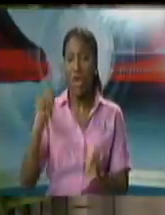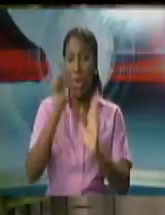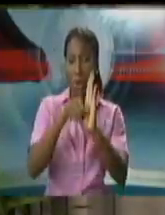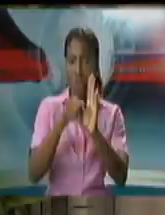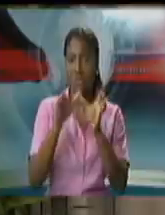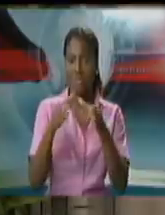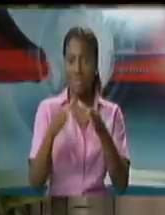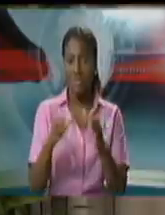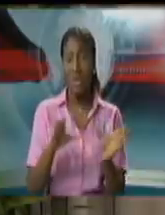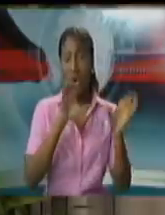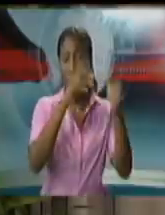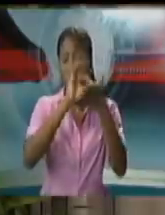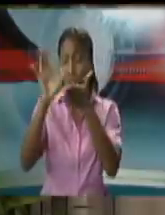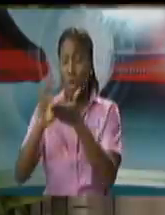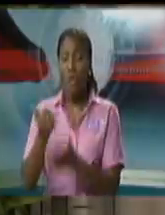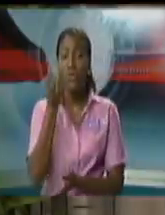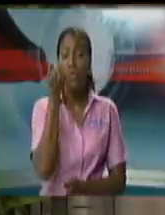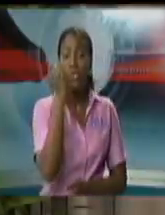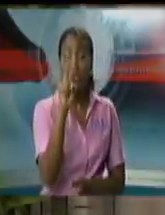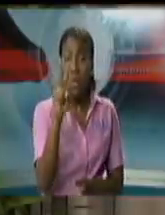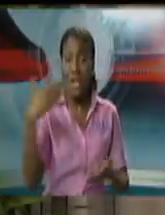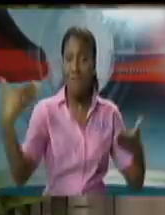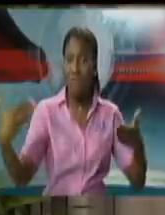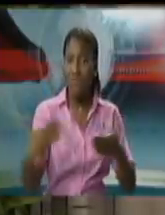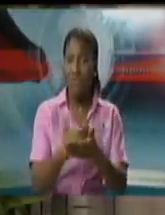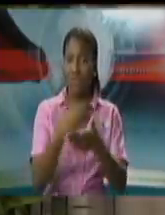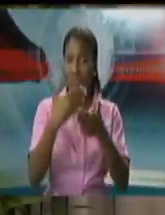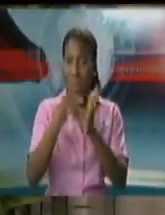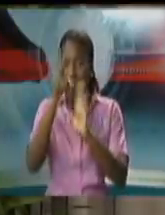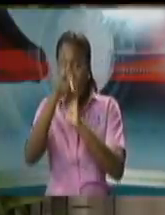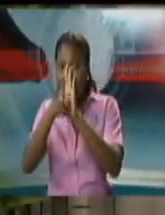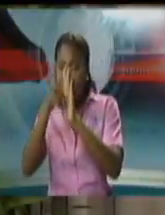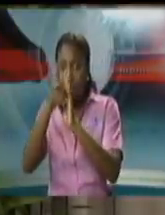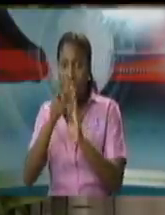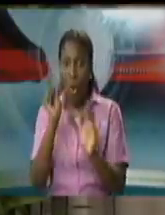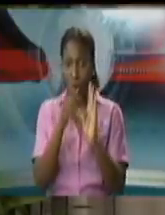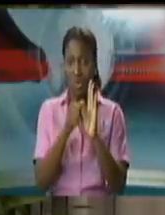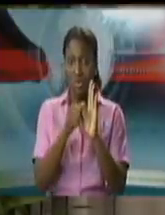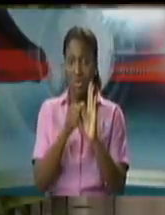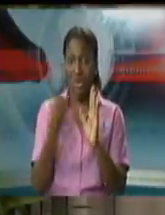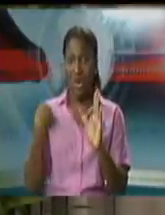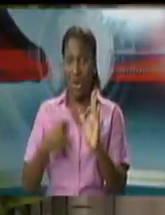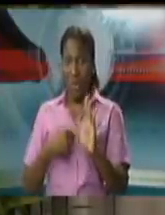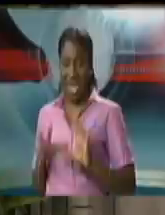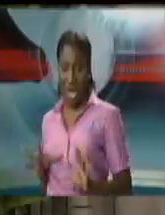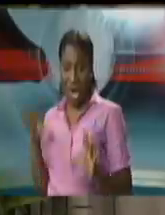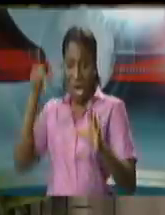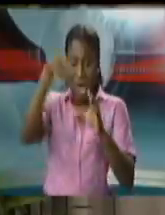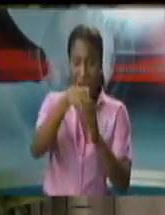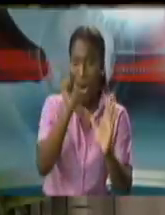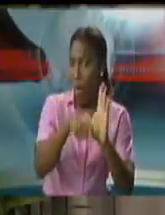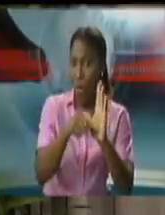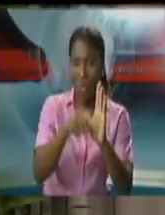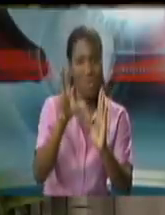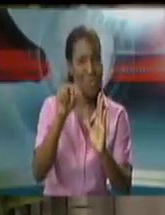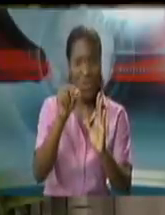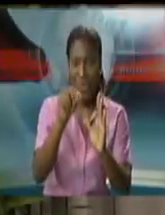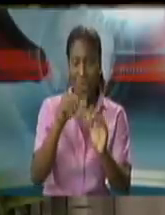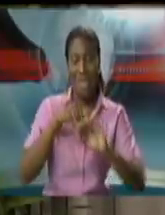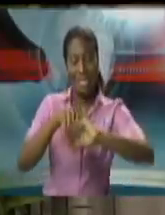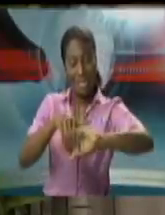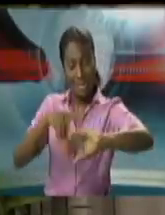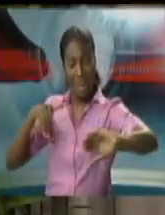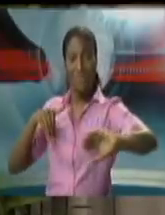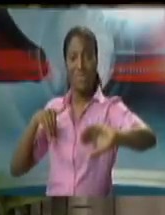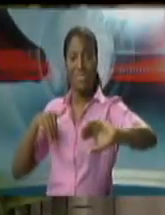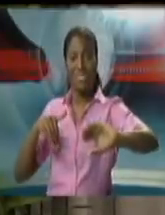us to 12. That means, ladies and gentlemen, that we stop transporting the vast majority of prisoners,